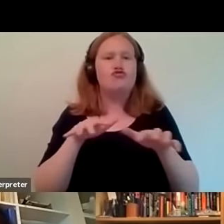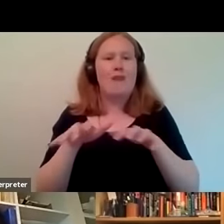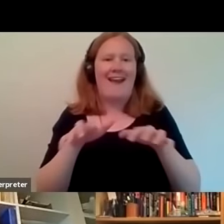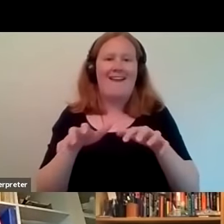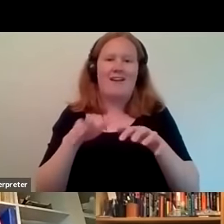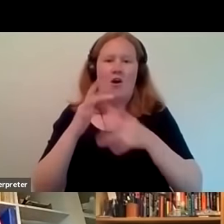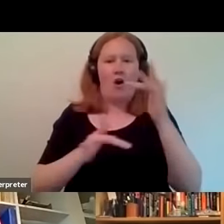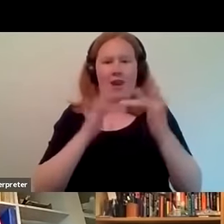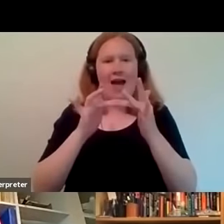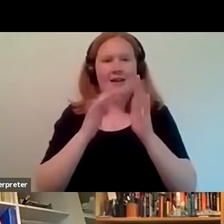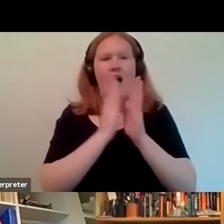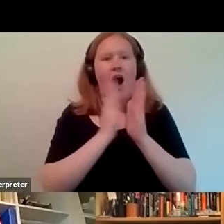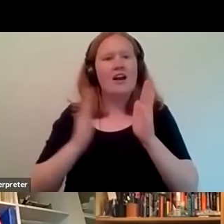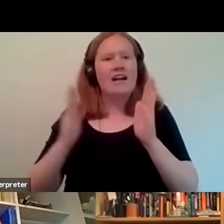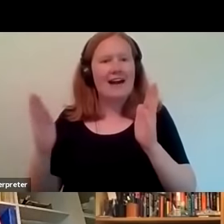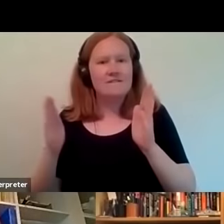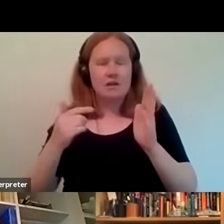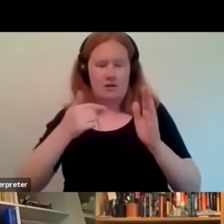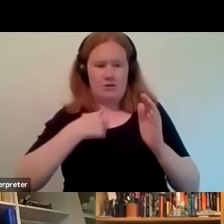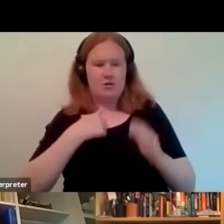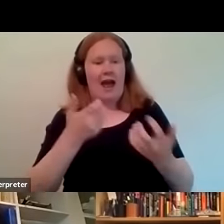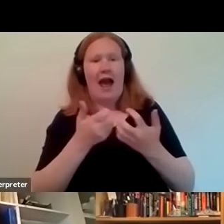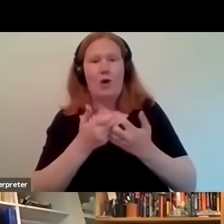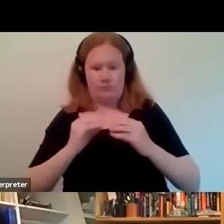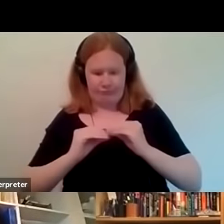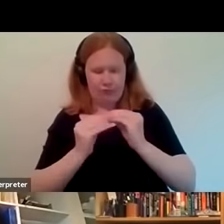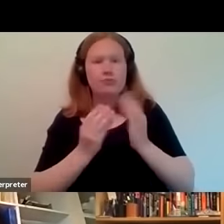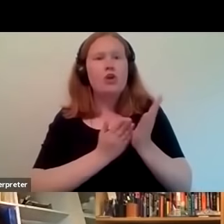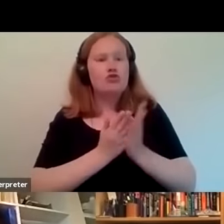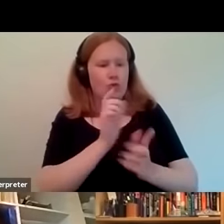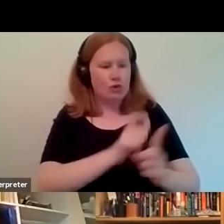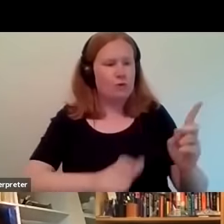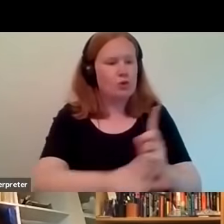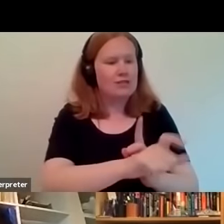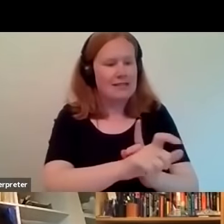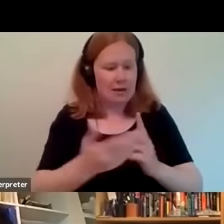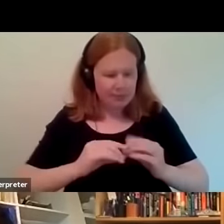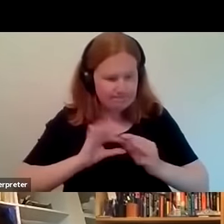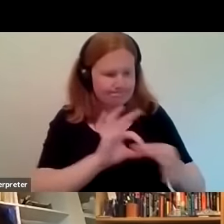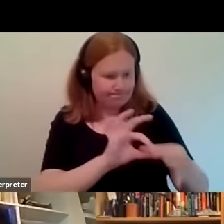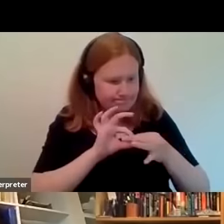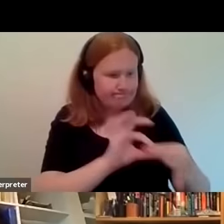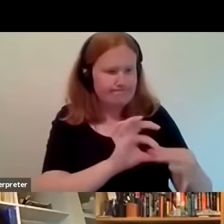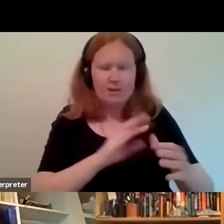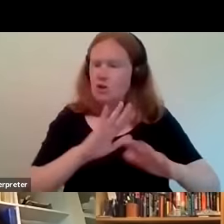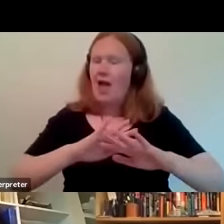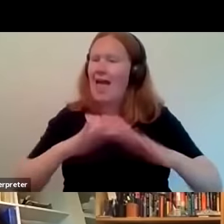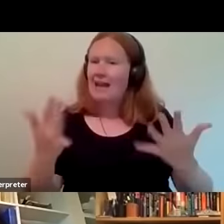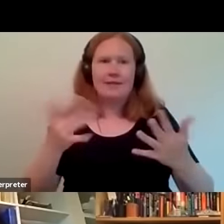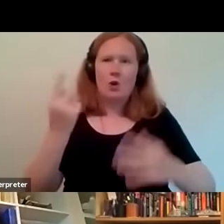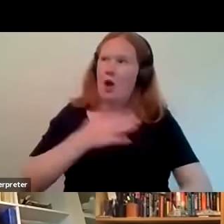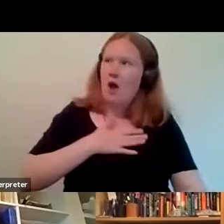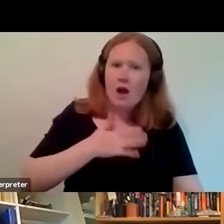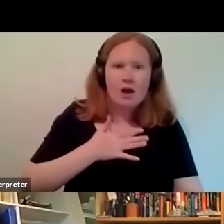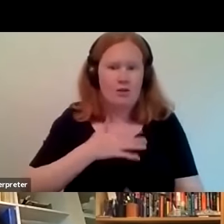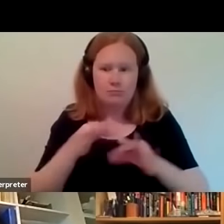built this archive with the community and it's an archive which is sharing stories from reggae fans through to some of the